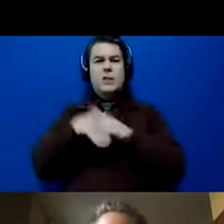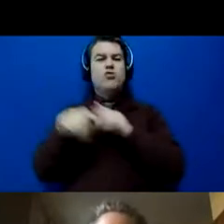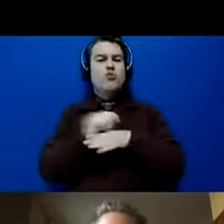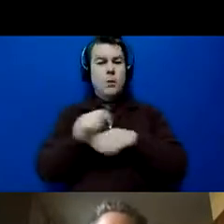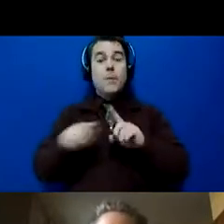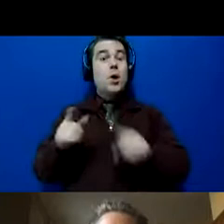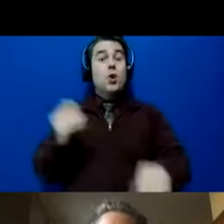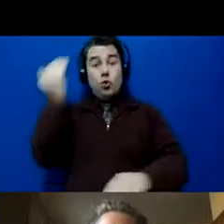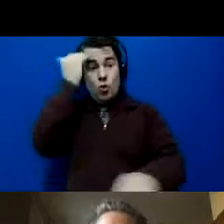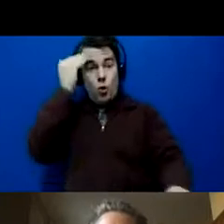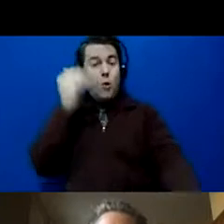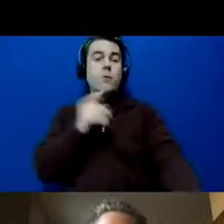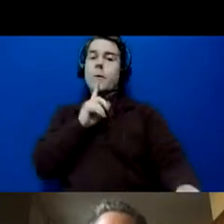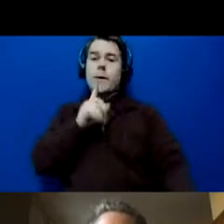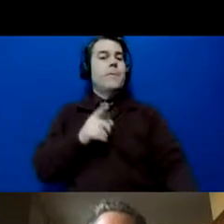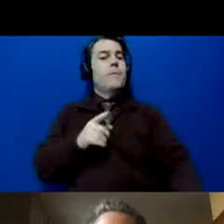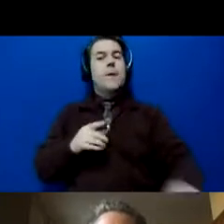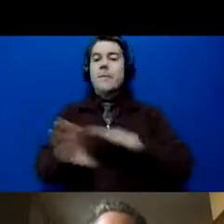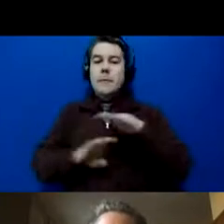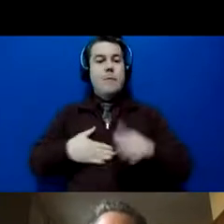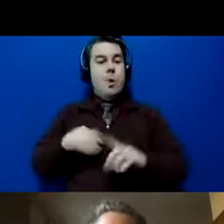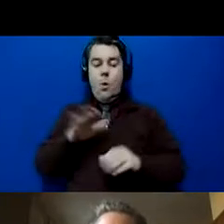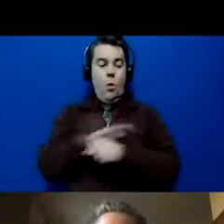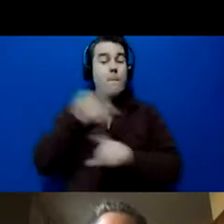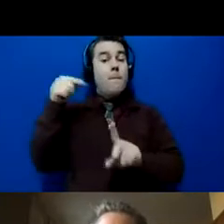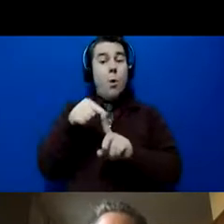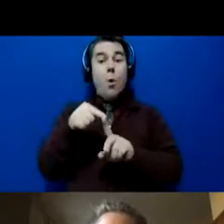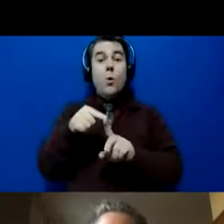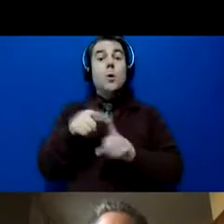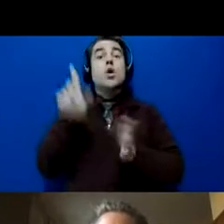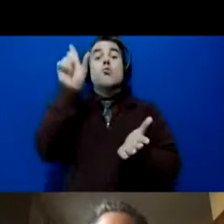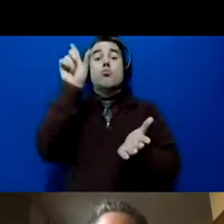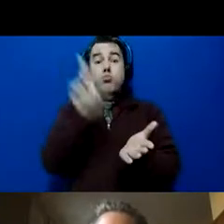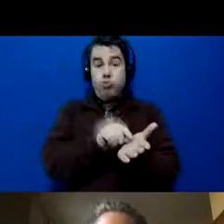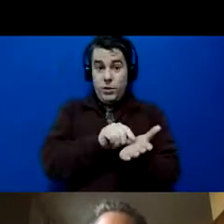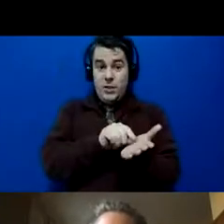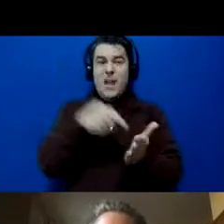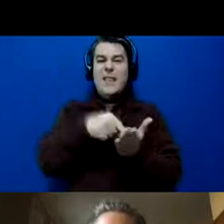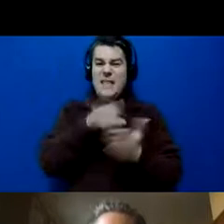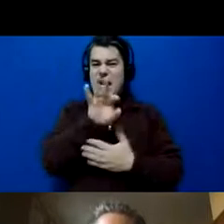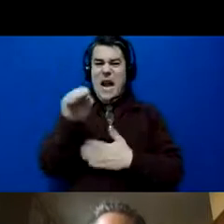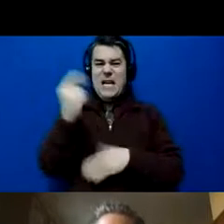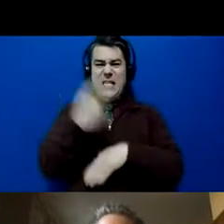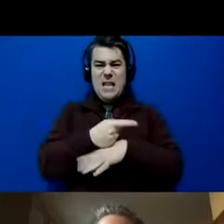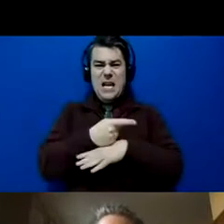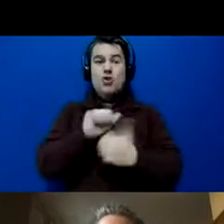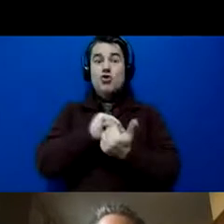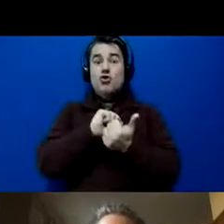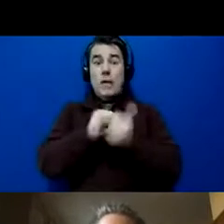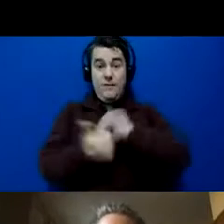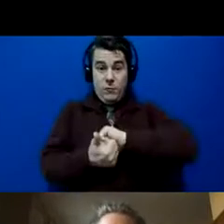basically, my whole point here, guys, print out this 90 day transformation packet.